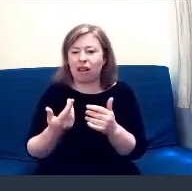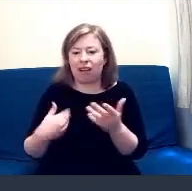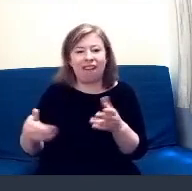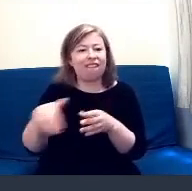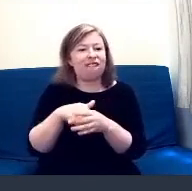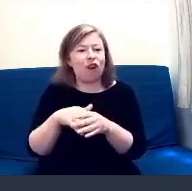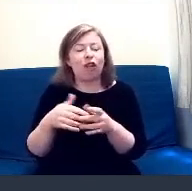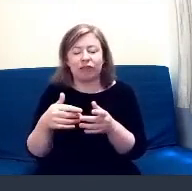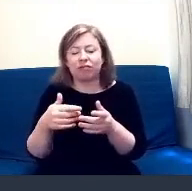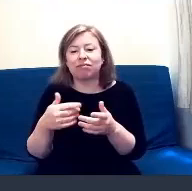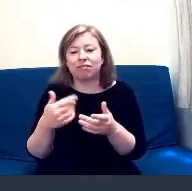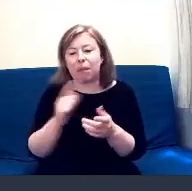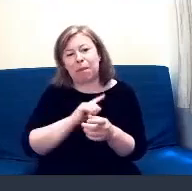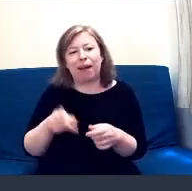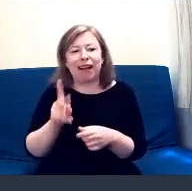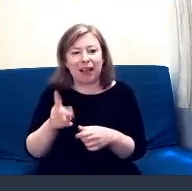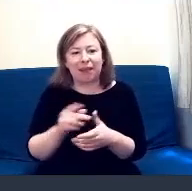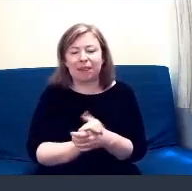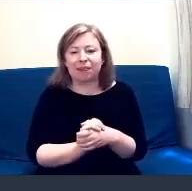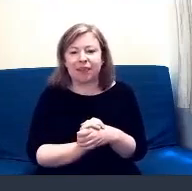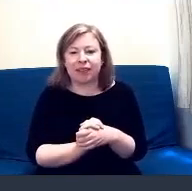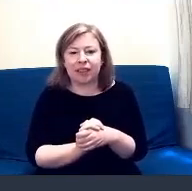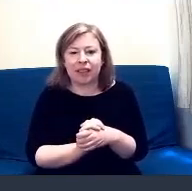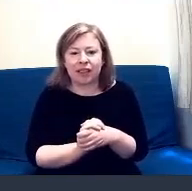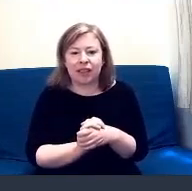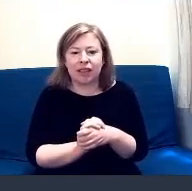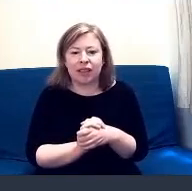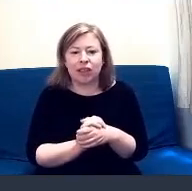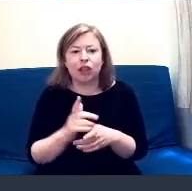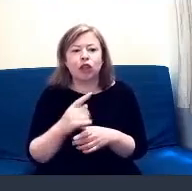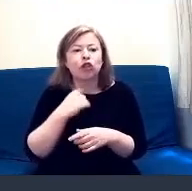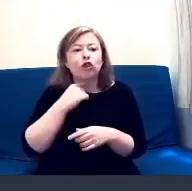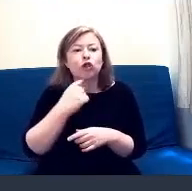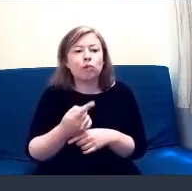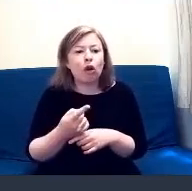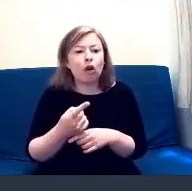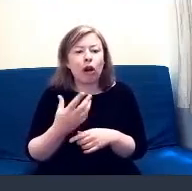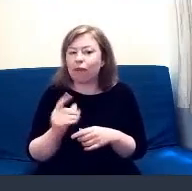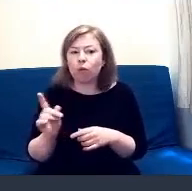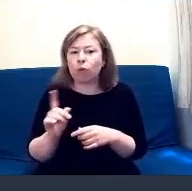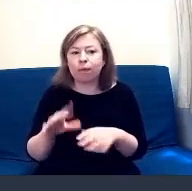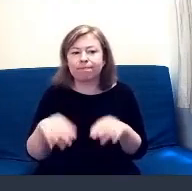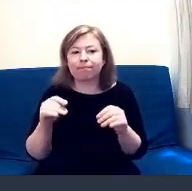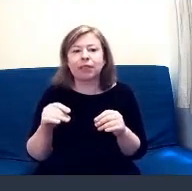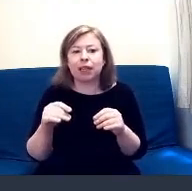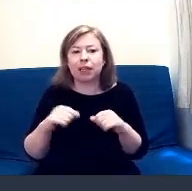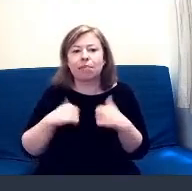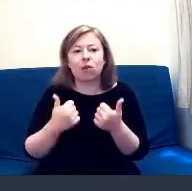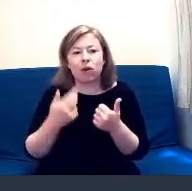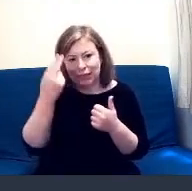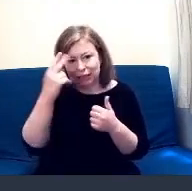We're going to have segments from tomorrow called Let's Chat. And it will be with different